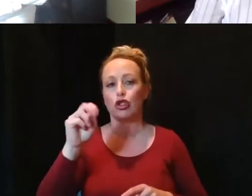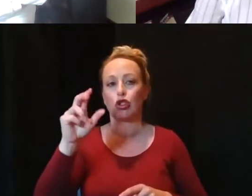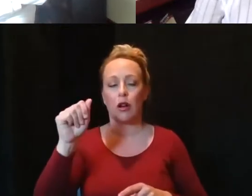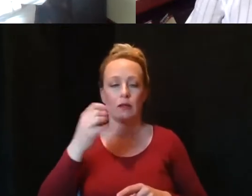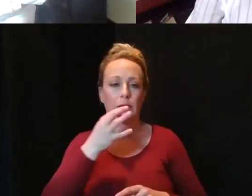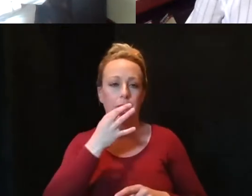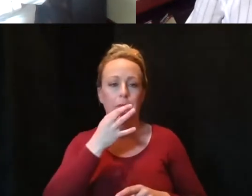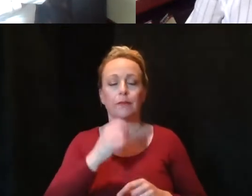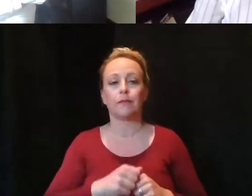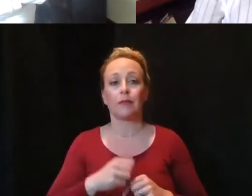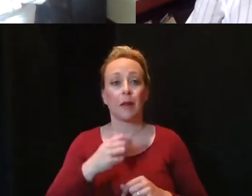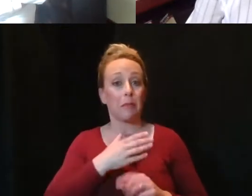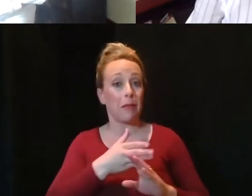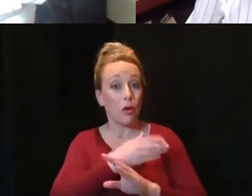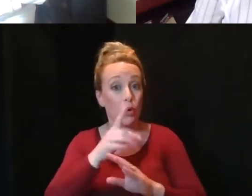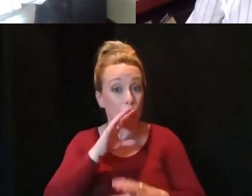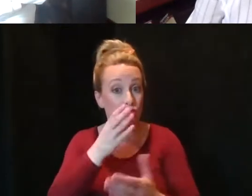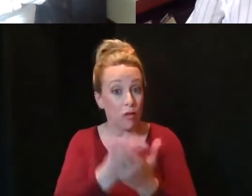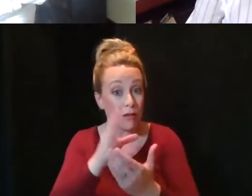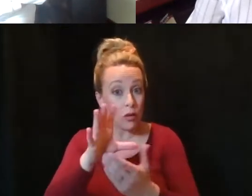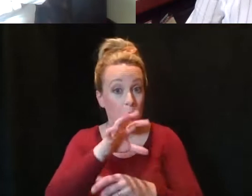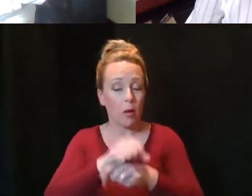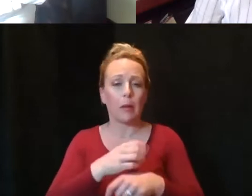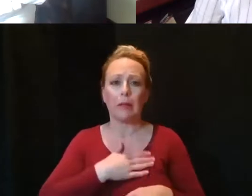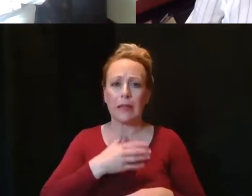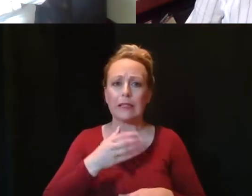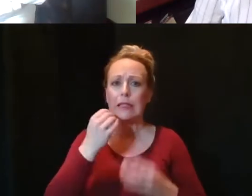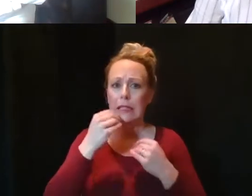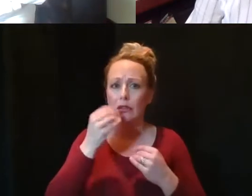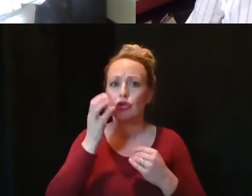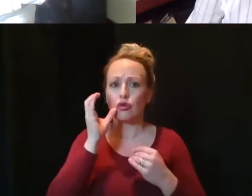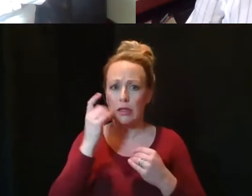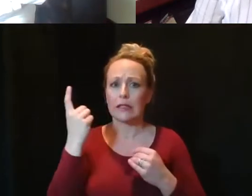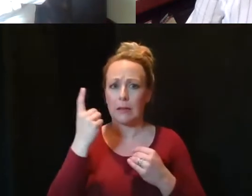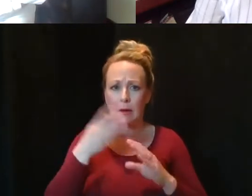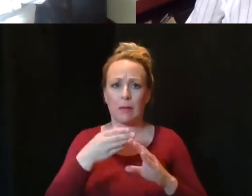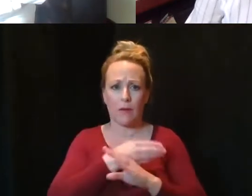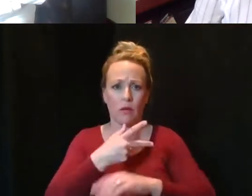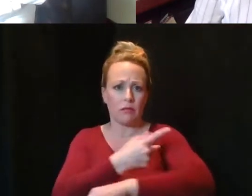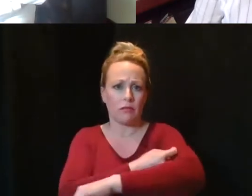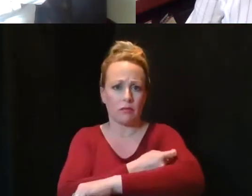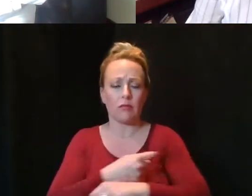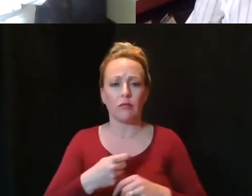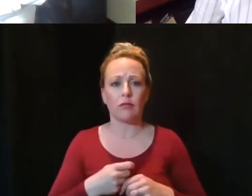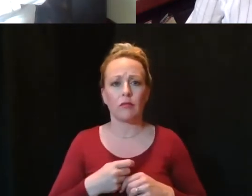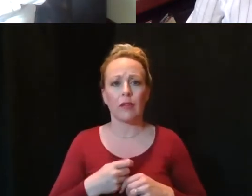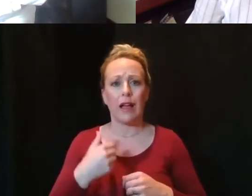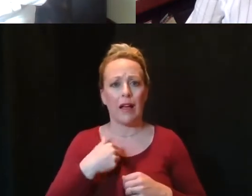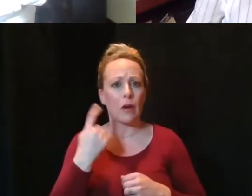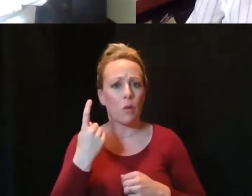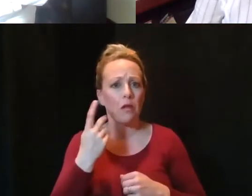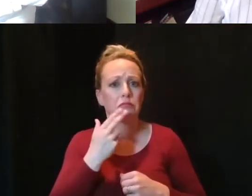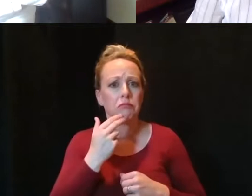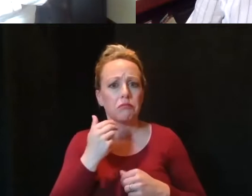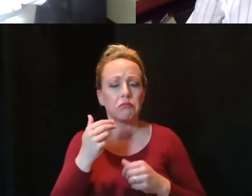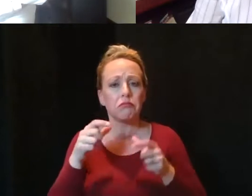your appointment, please make sure that you eat or drink something before getting your vaccination. Having a meal before the vaccine